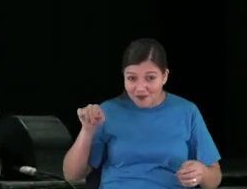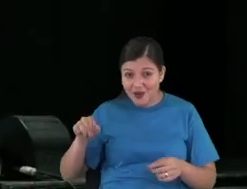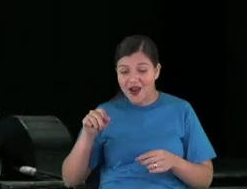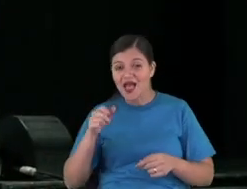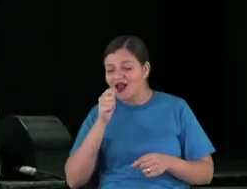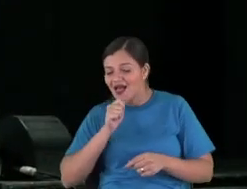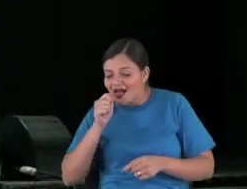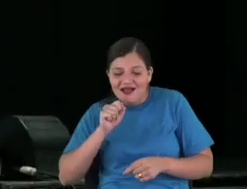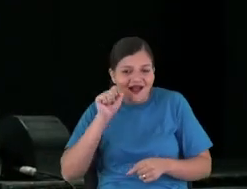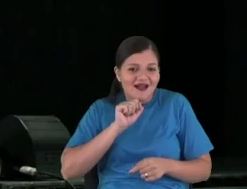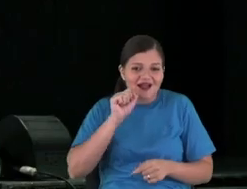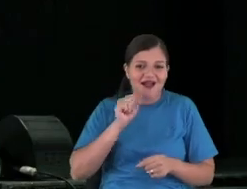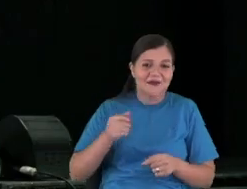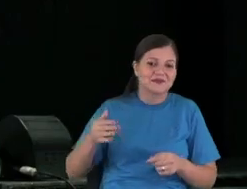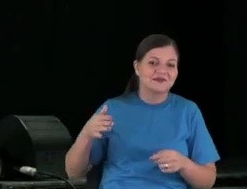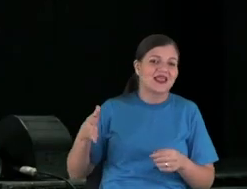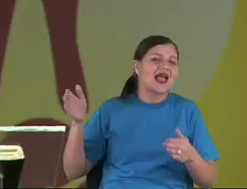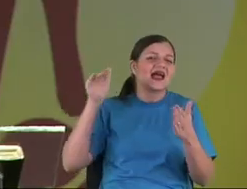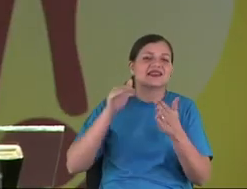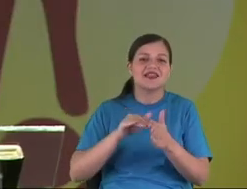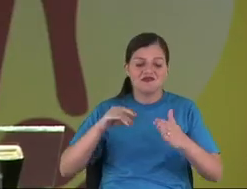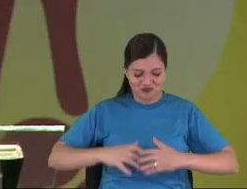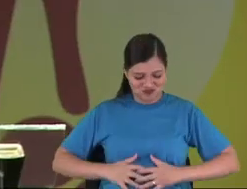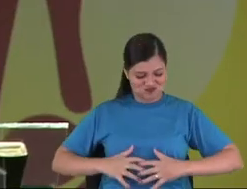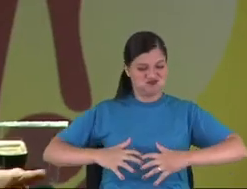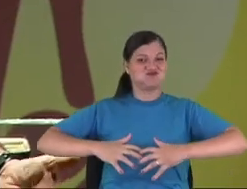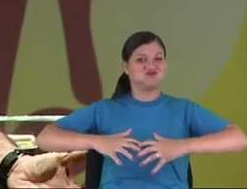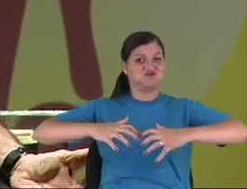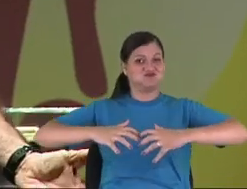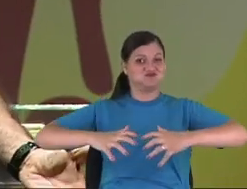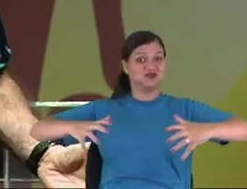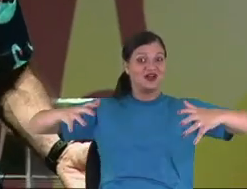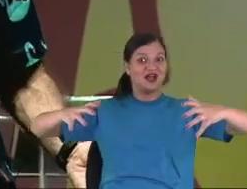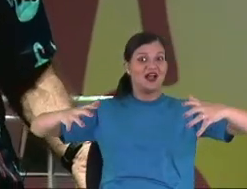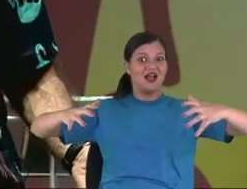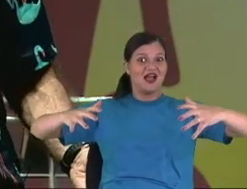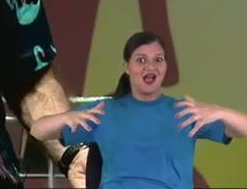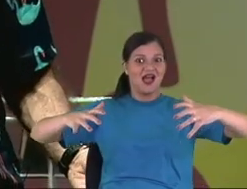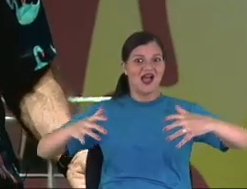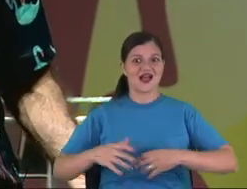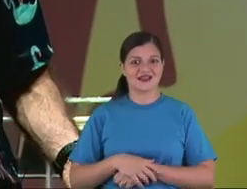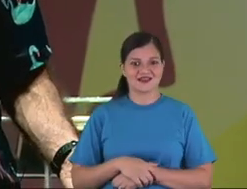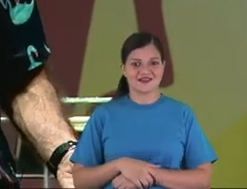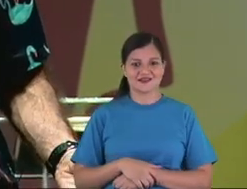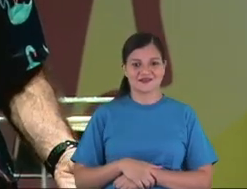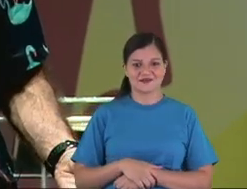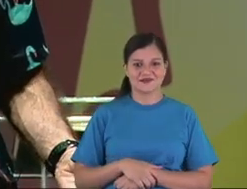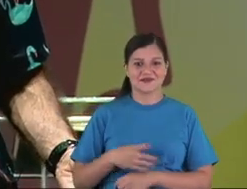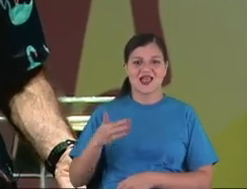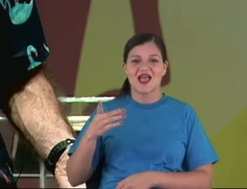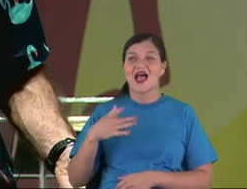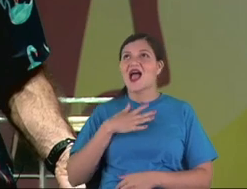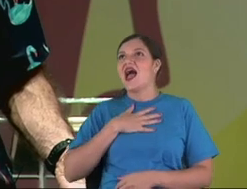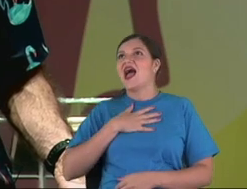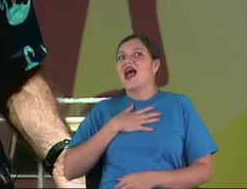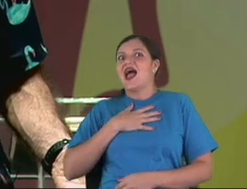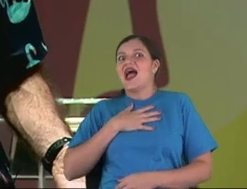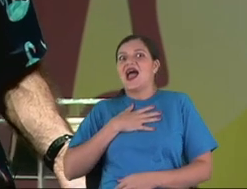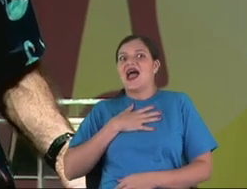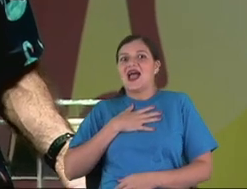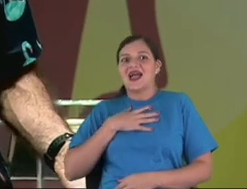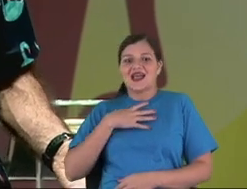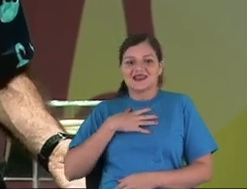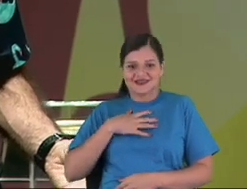have a lot of milkshake like you exploded. Whoa, it'll be my day to go to